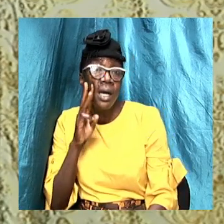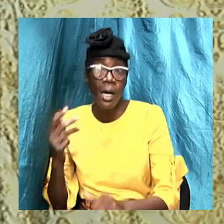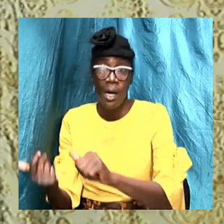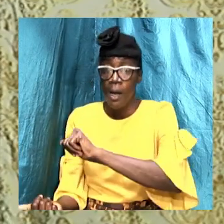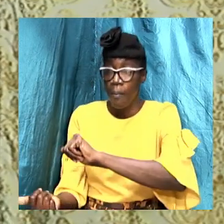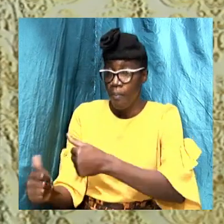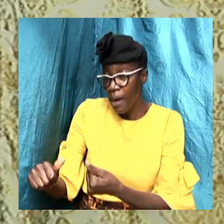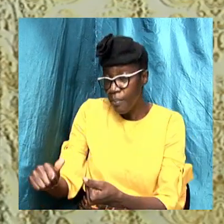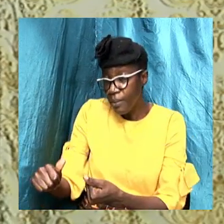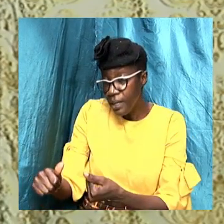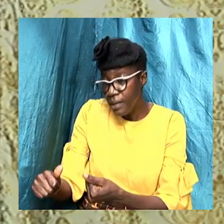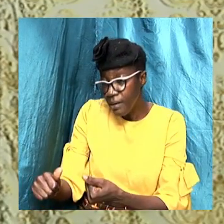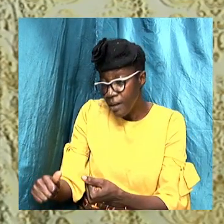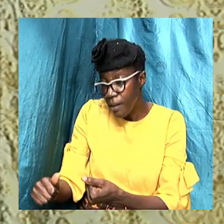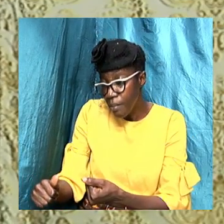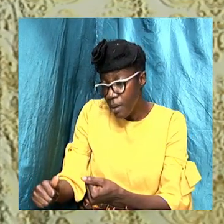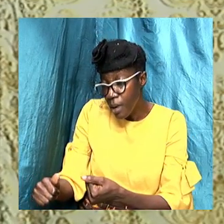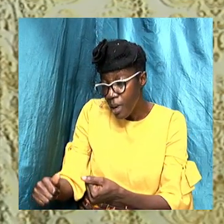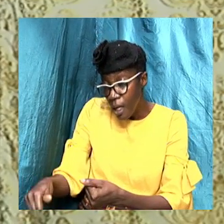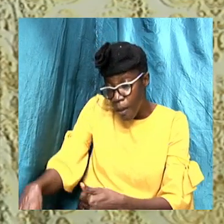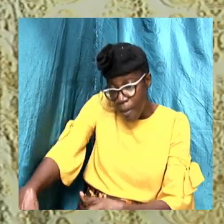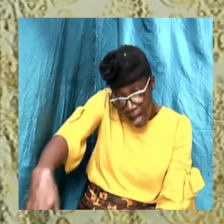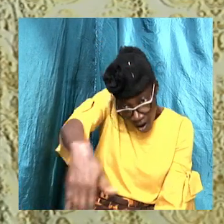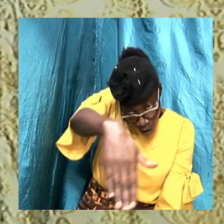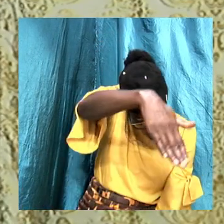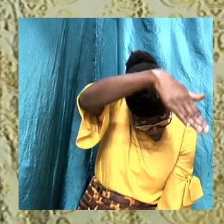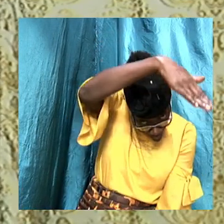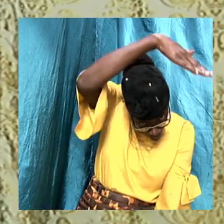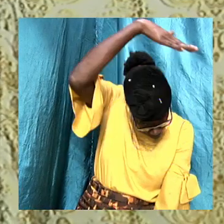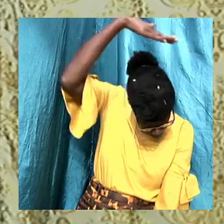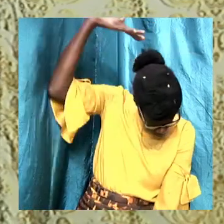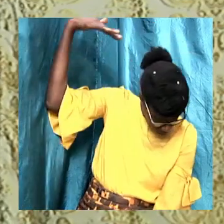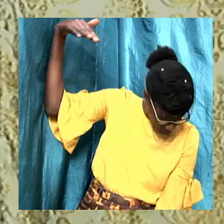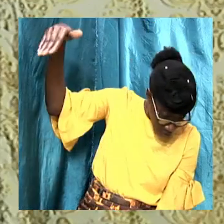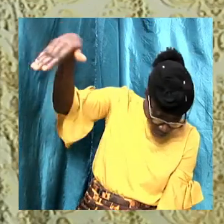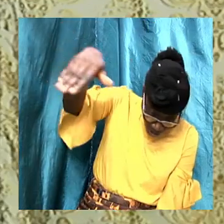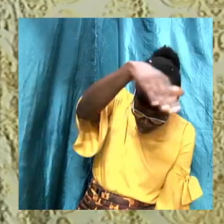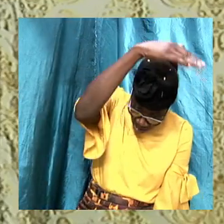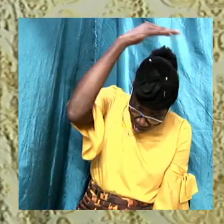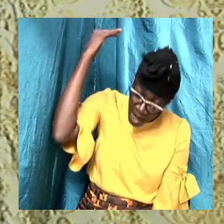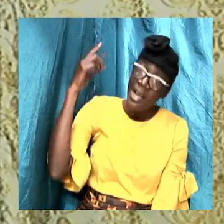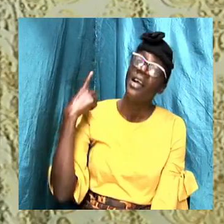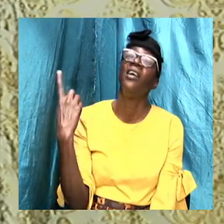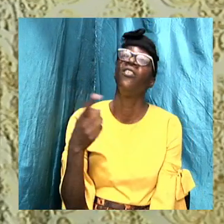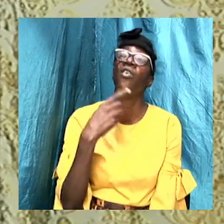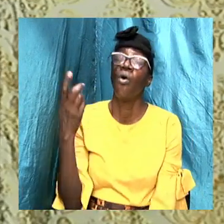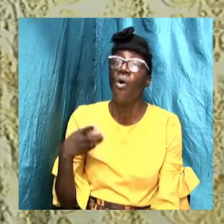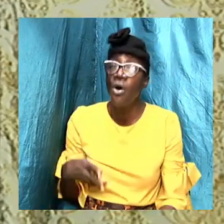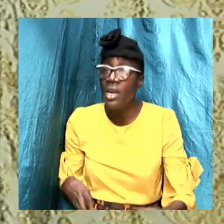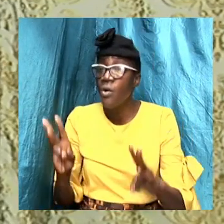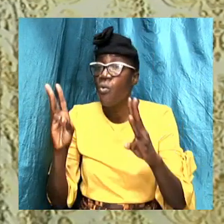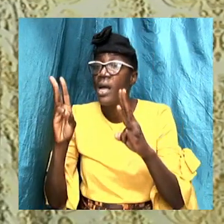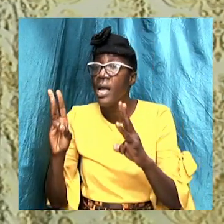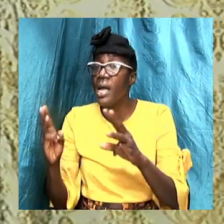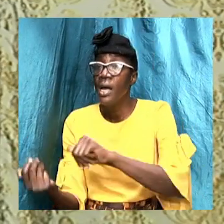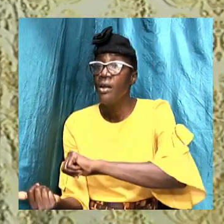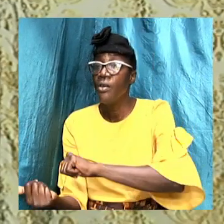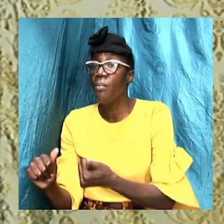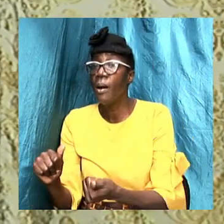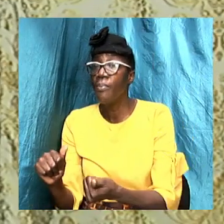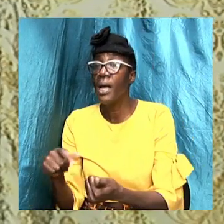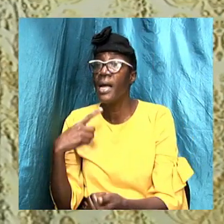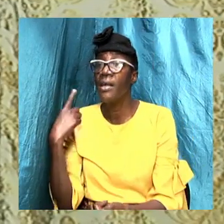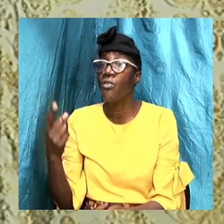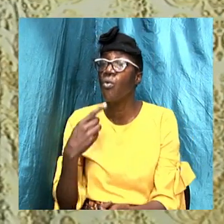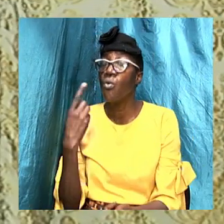is the only scriptural way to do baptism and it is the only